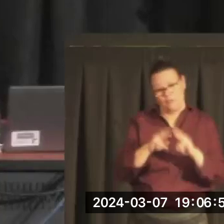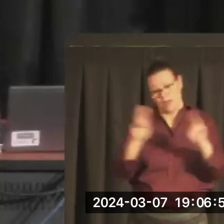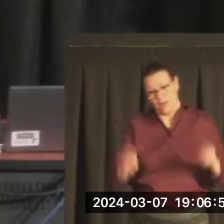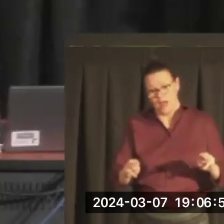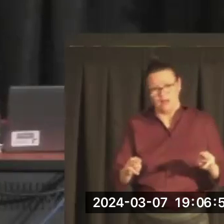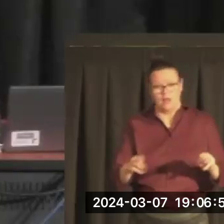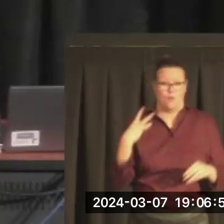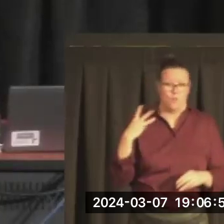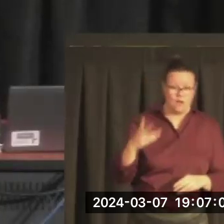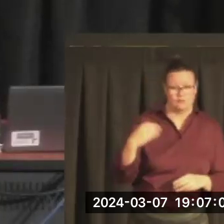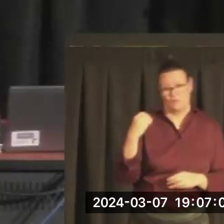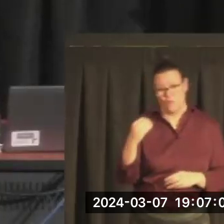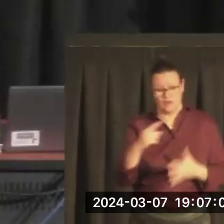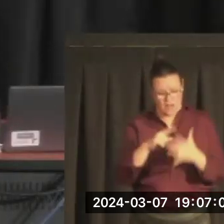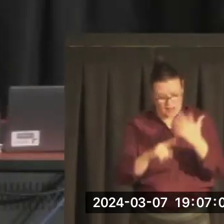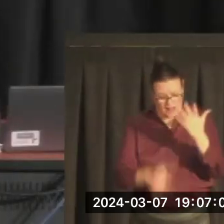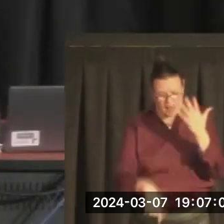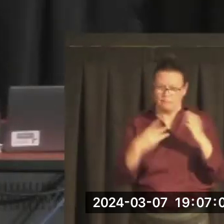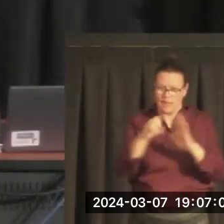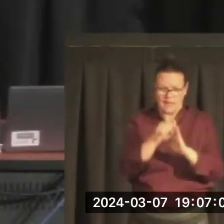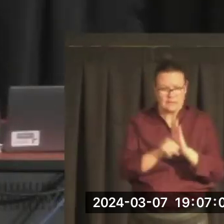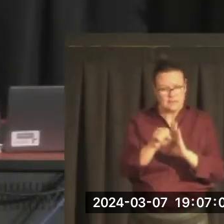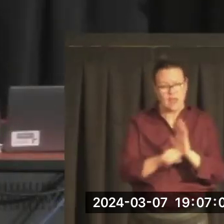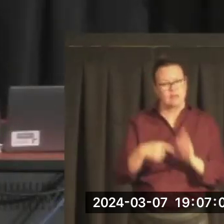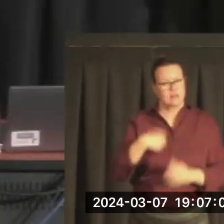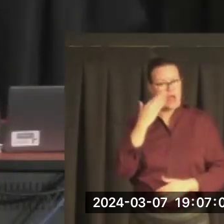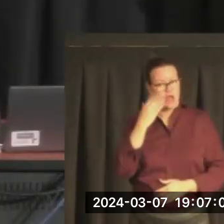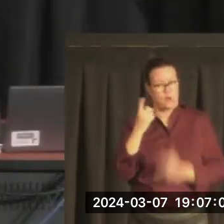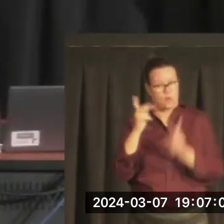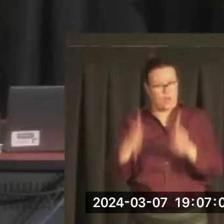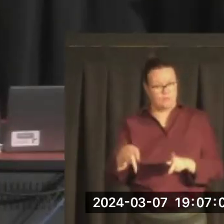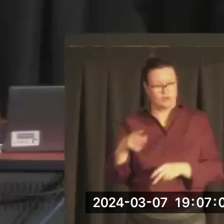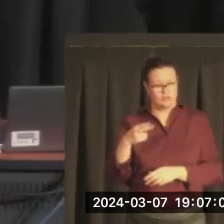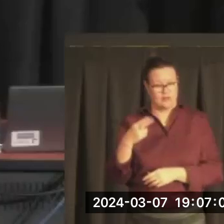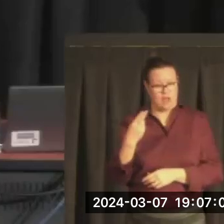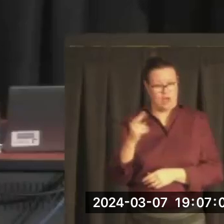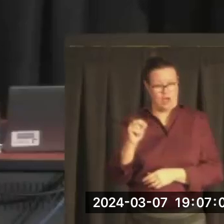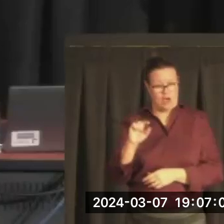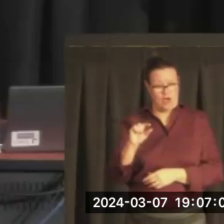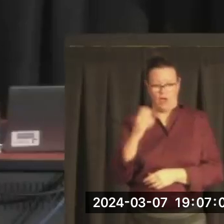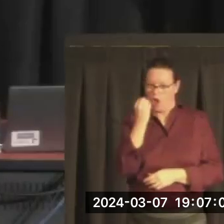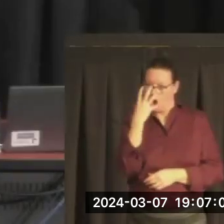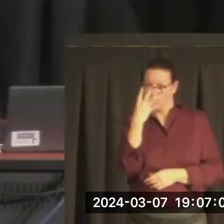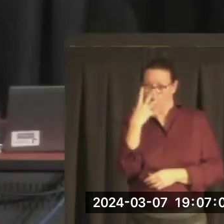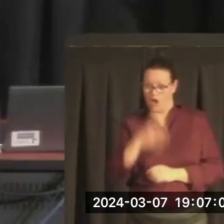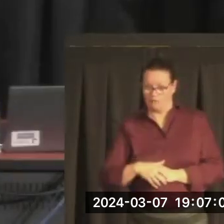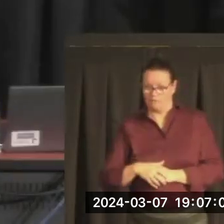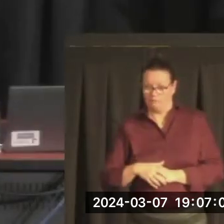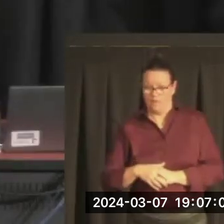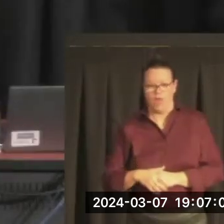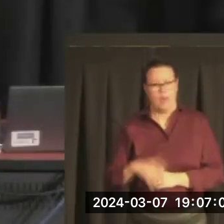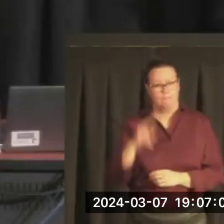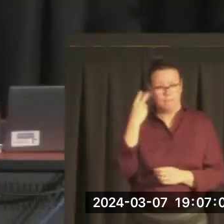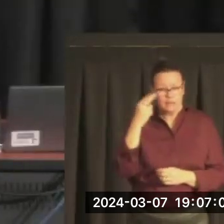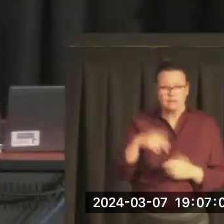Washington, and Oregon. I know that there's one in Hong Kong. There's one, there are a couple in Mexico. There's one,